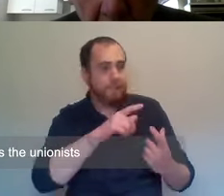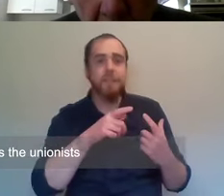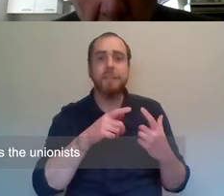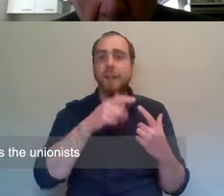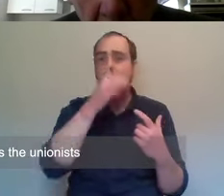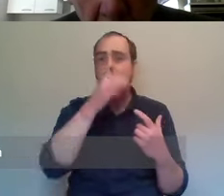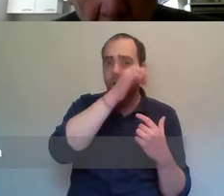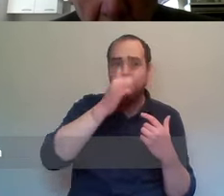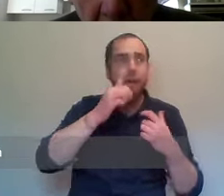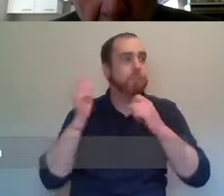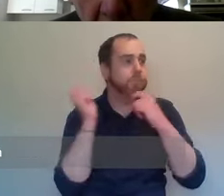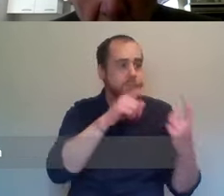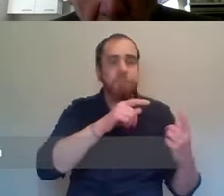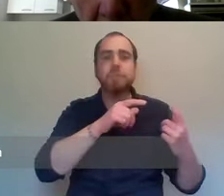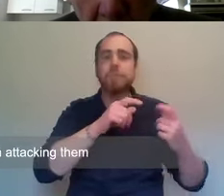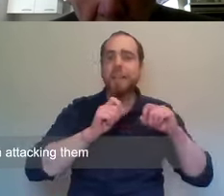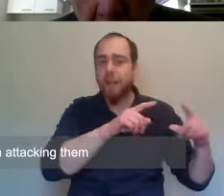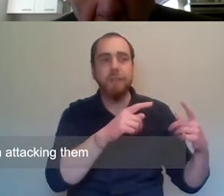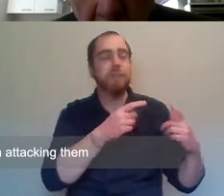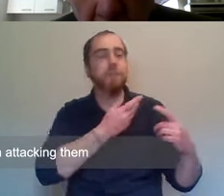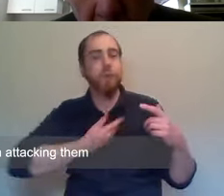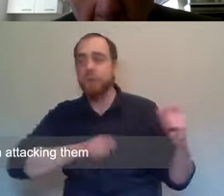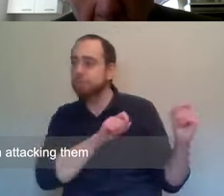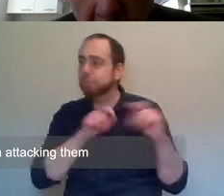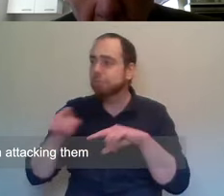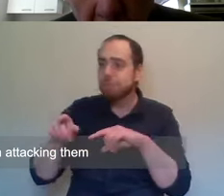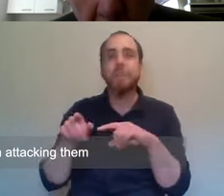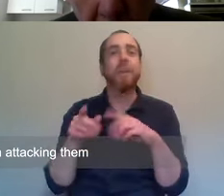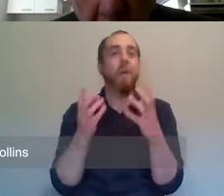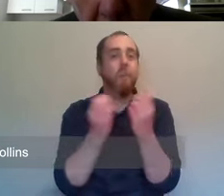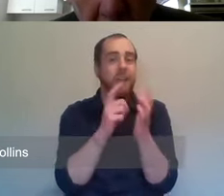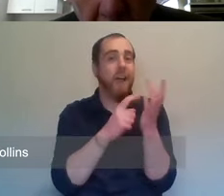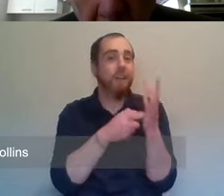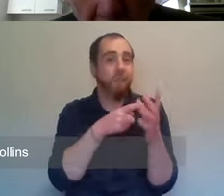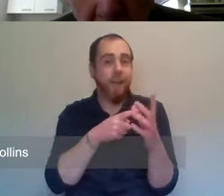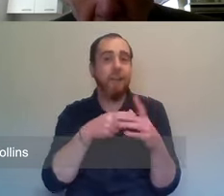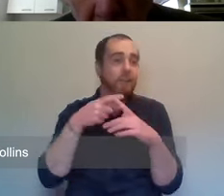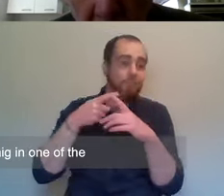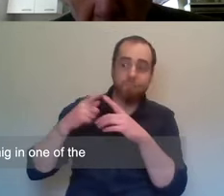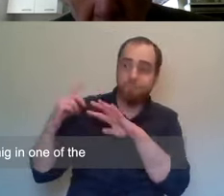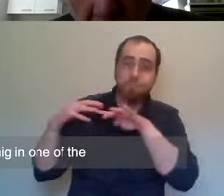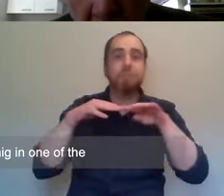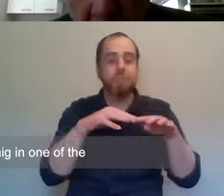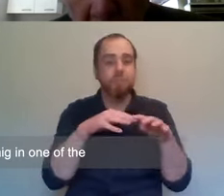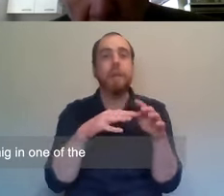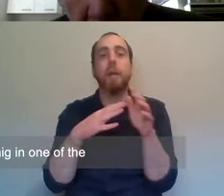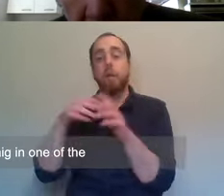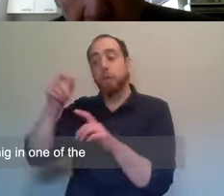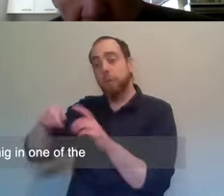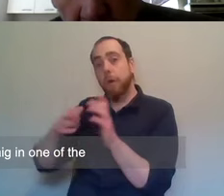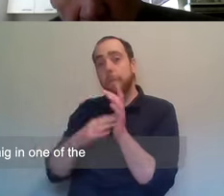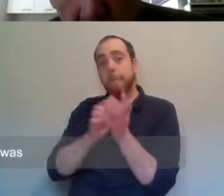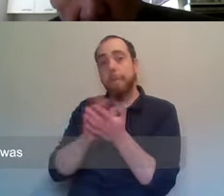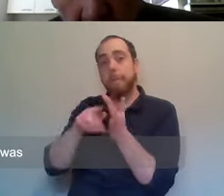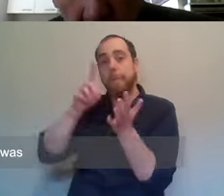whereas the unionists saw the, an orchestrated IRA campaign attacking them. I Michael Collins boasted to Sir James Craig in